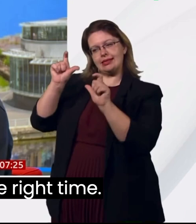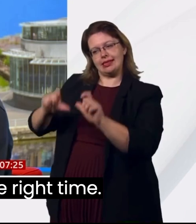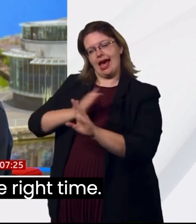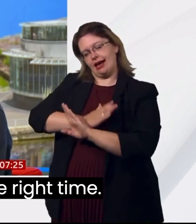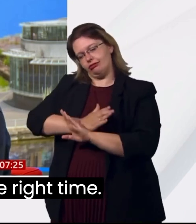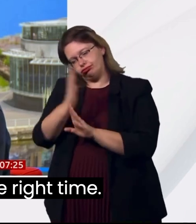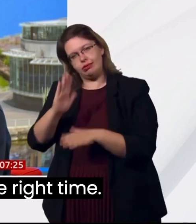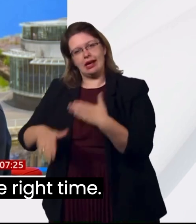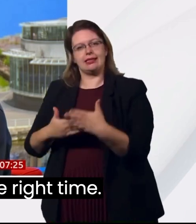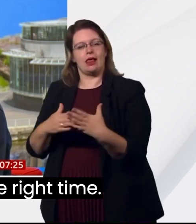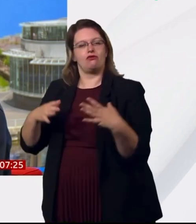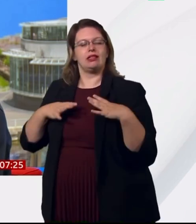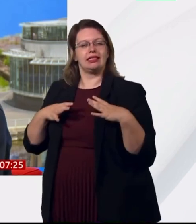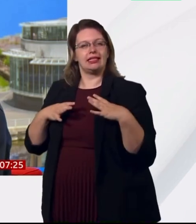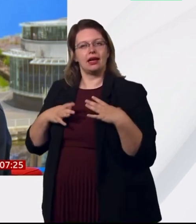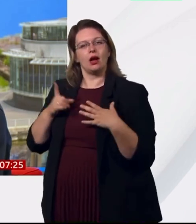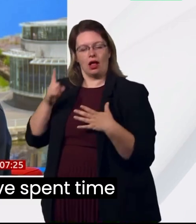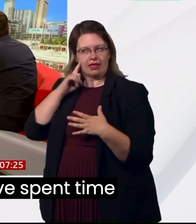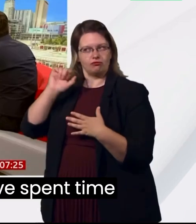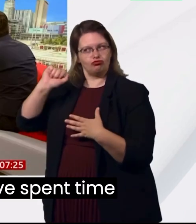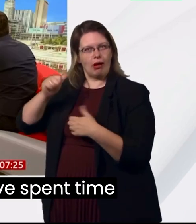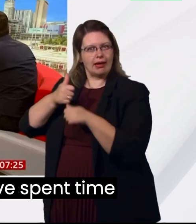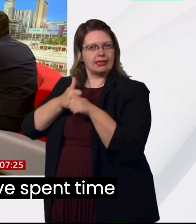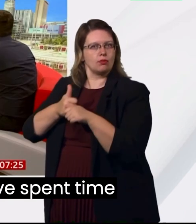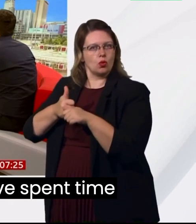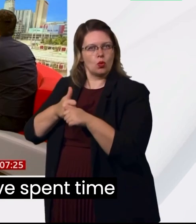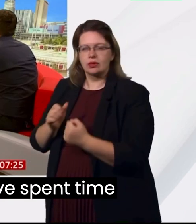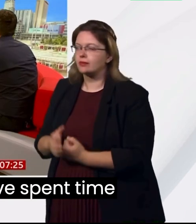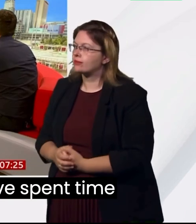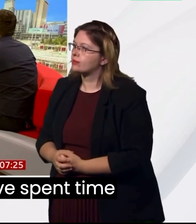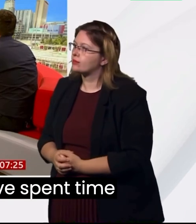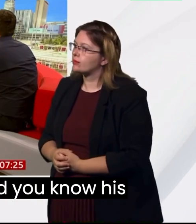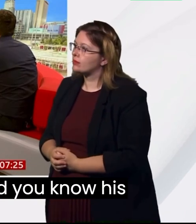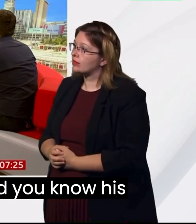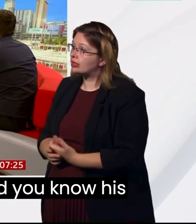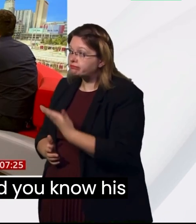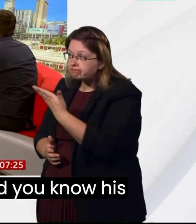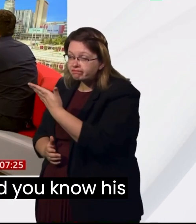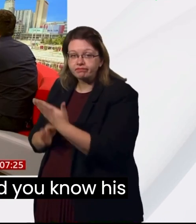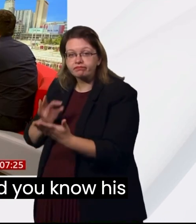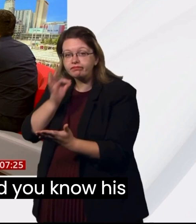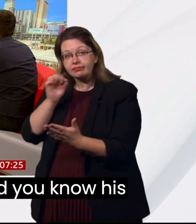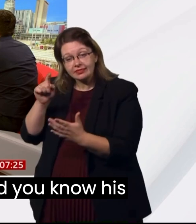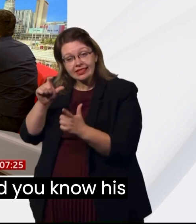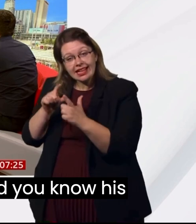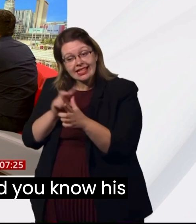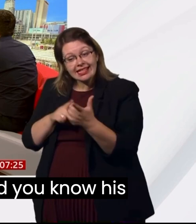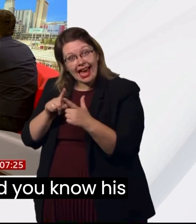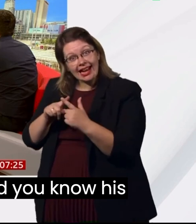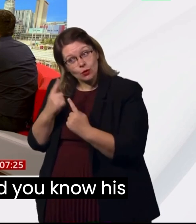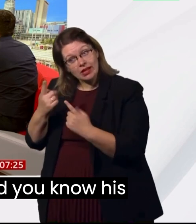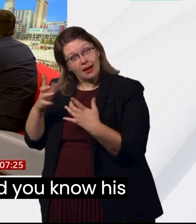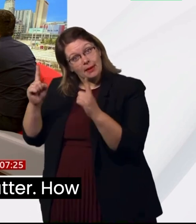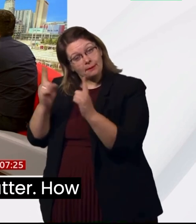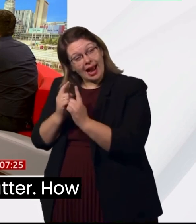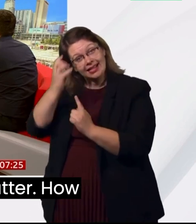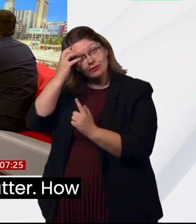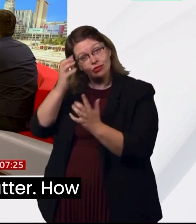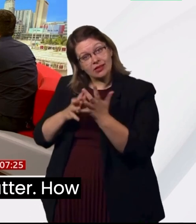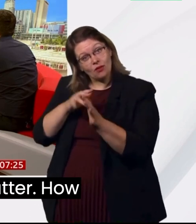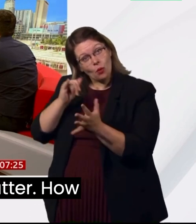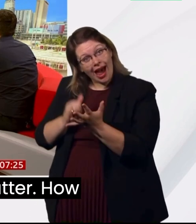Prince of Wales at the right time. Dave, let me ask you, you've spent time with the Prince of Wales. You know his